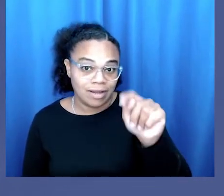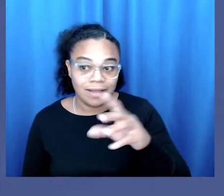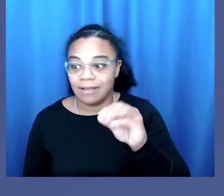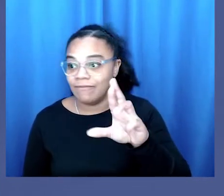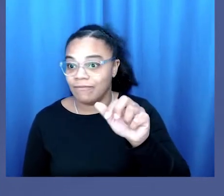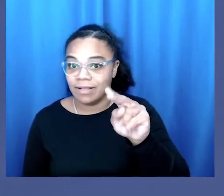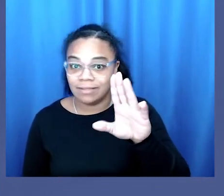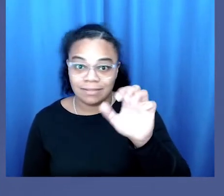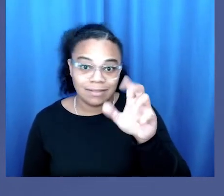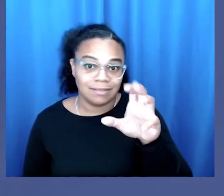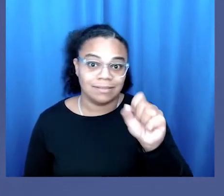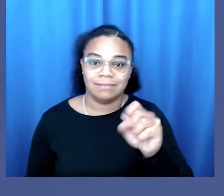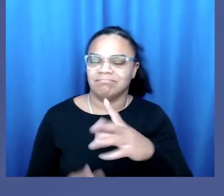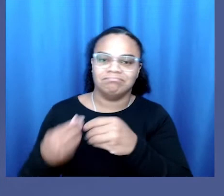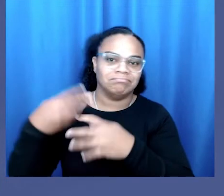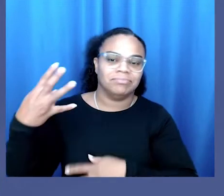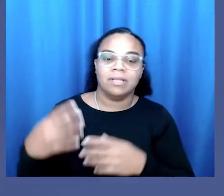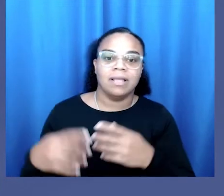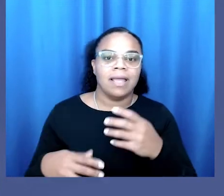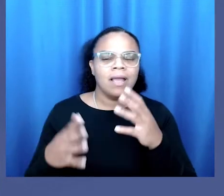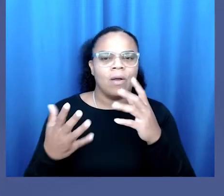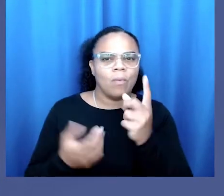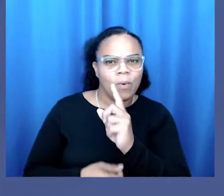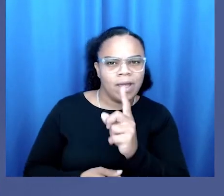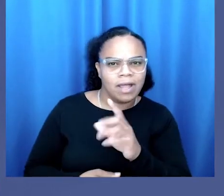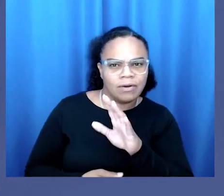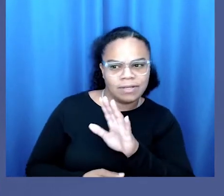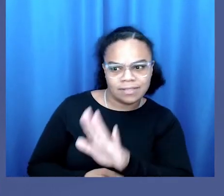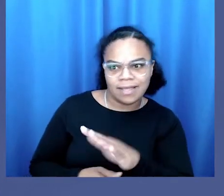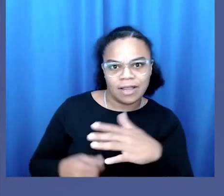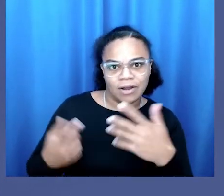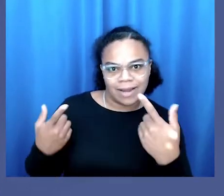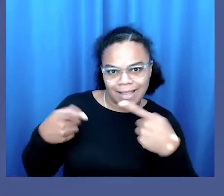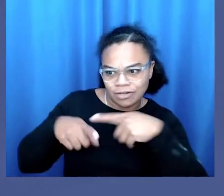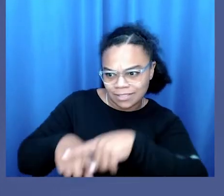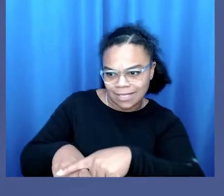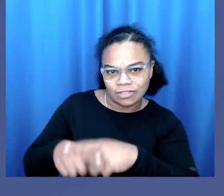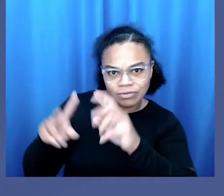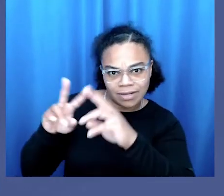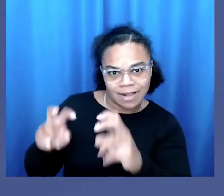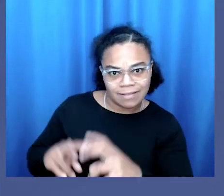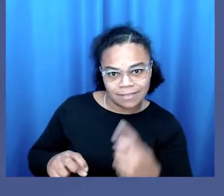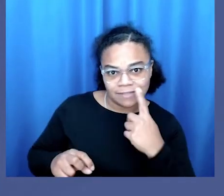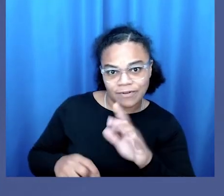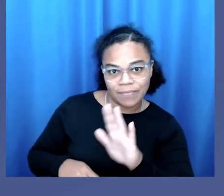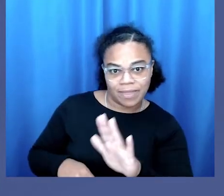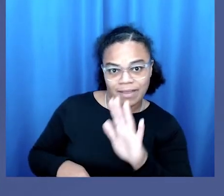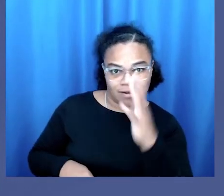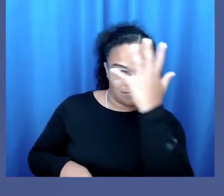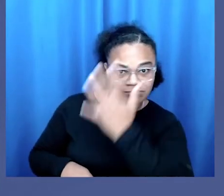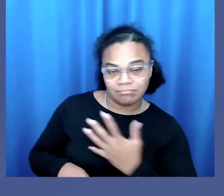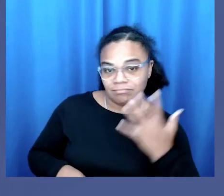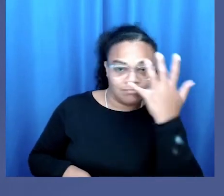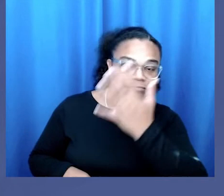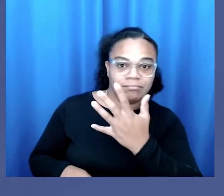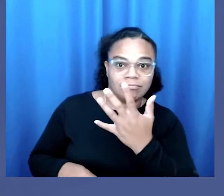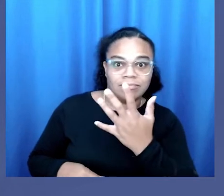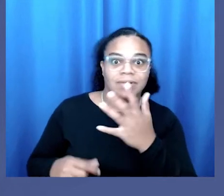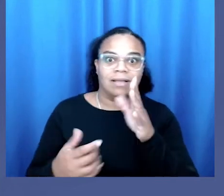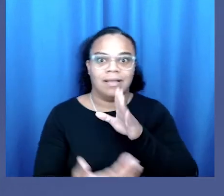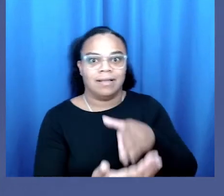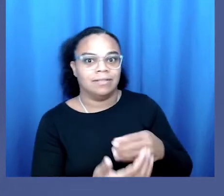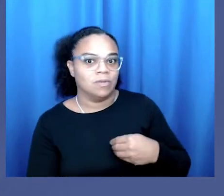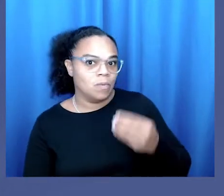Wambui, and Francine Neonsava. Where is the intersectional analysis for those whose features and bodies defy white